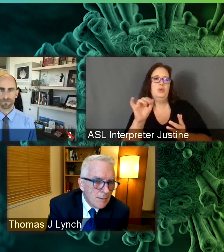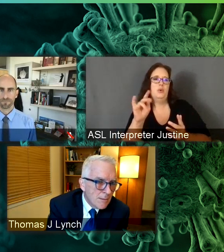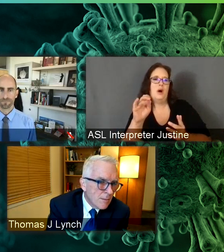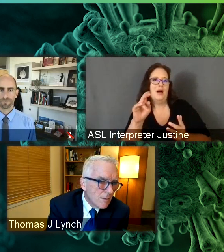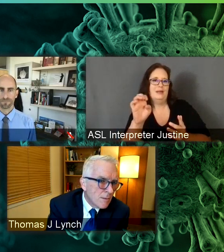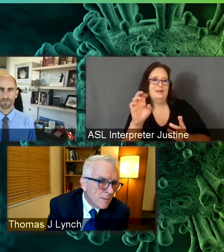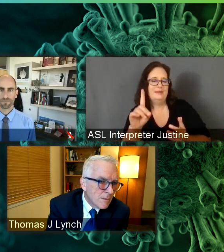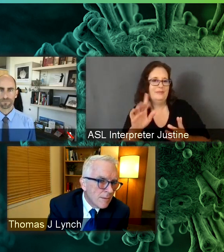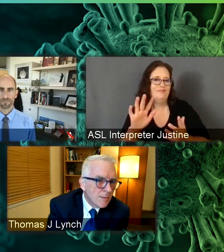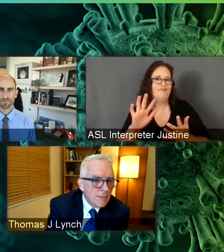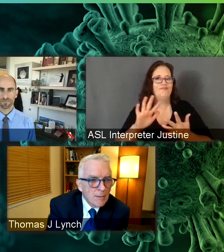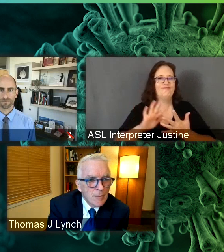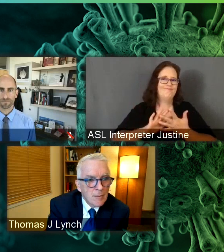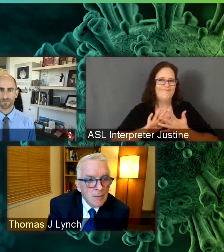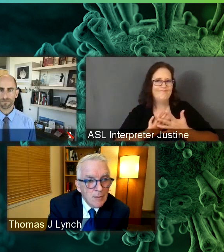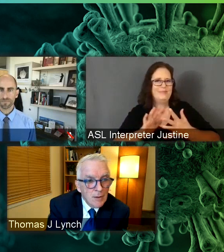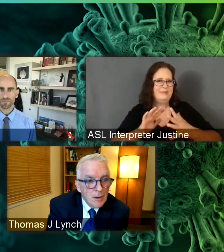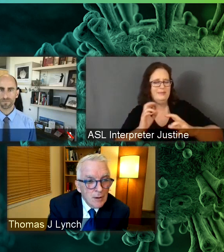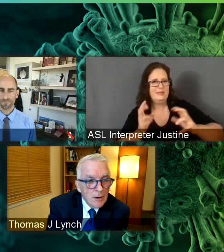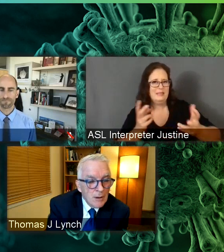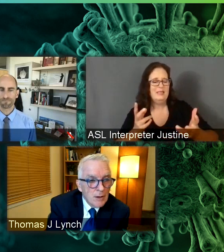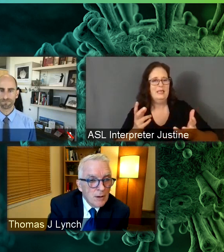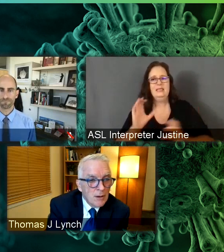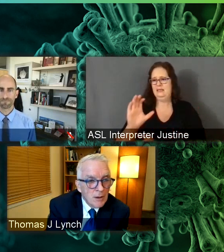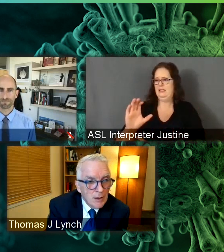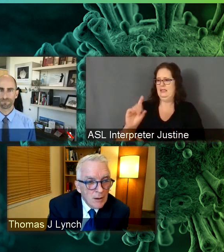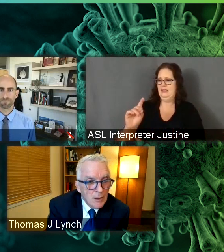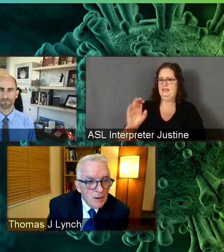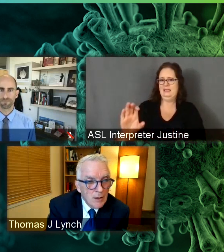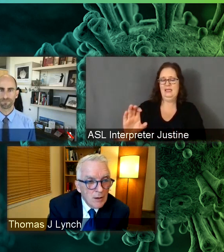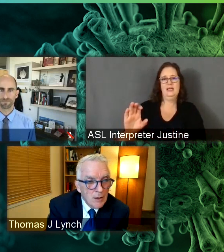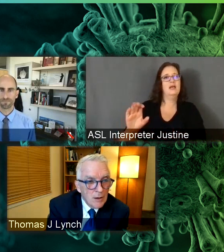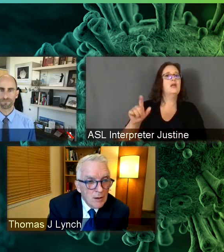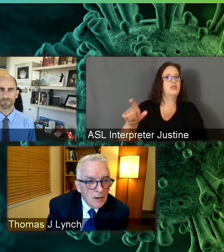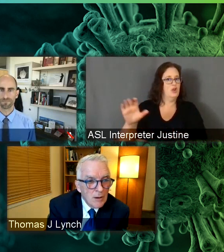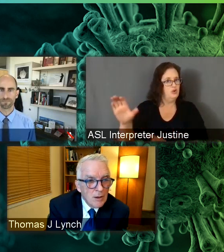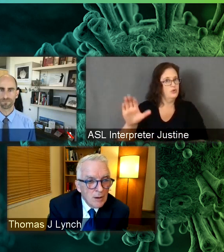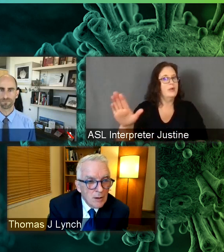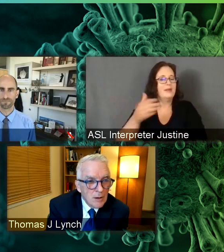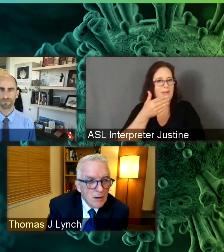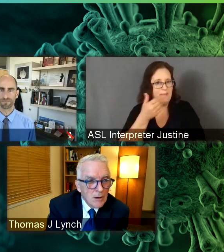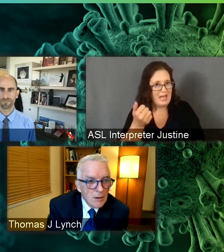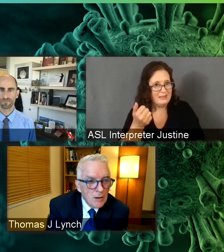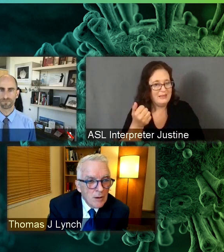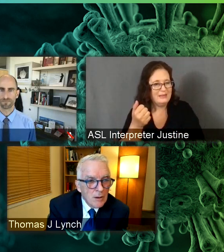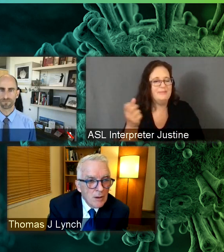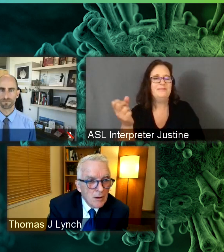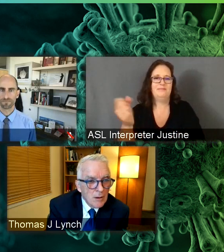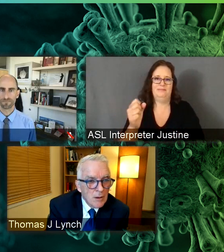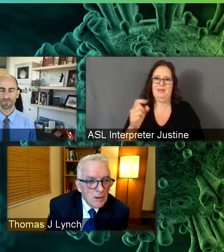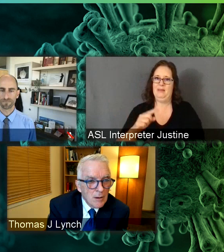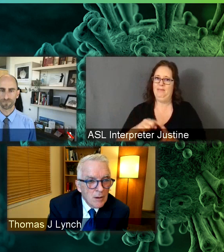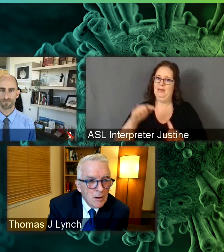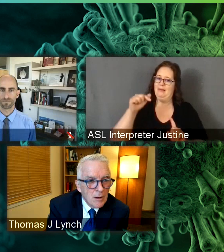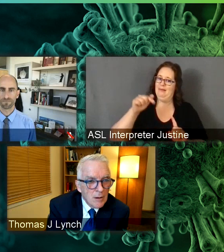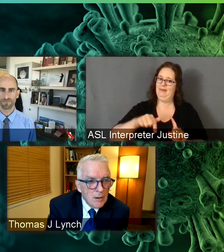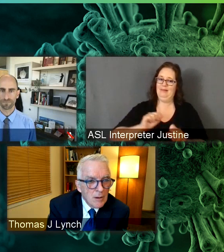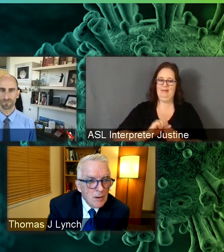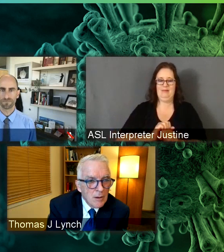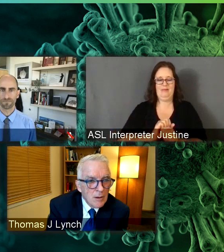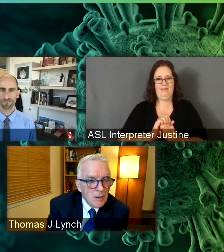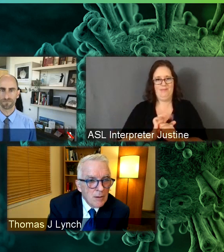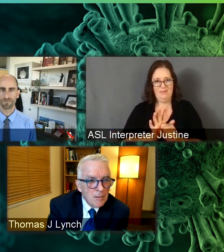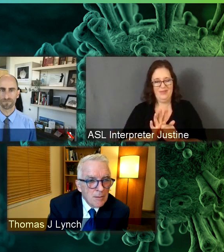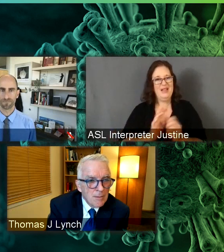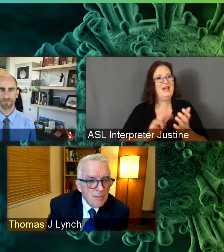I think they're doing the best they can. But that's sort of an inherent aspect of the pandemic that things are challenging and